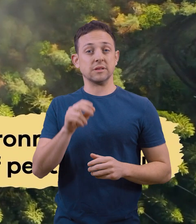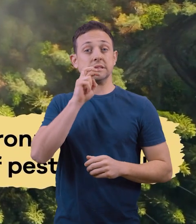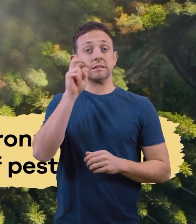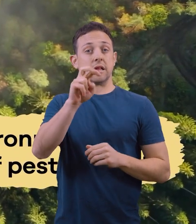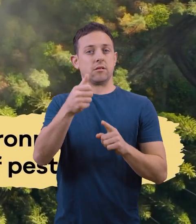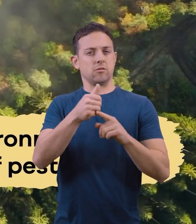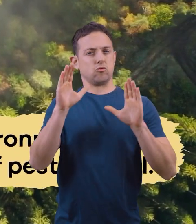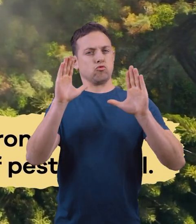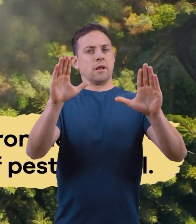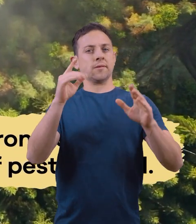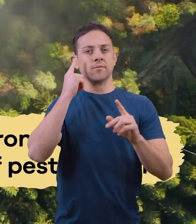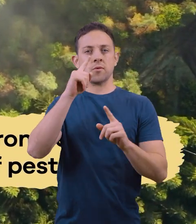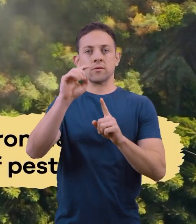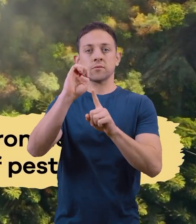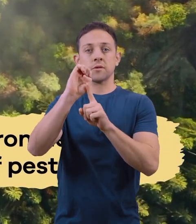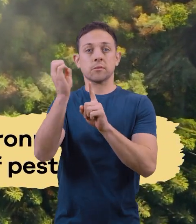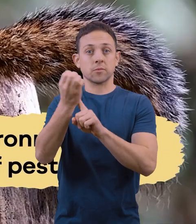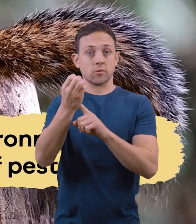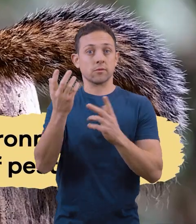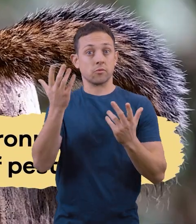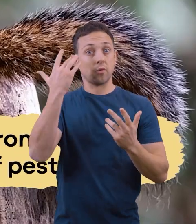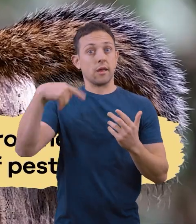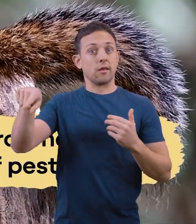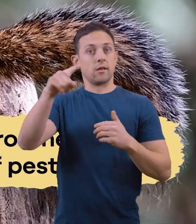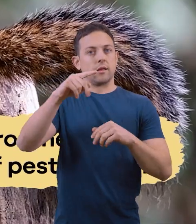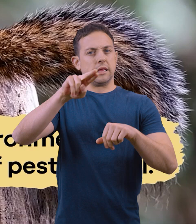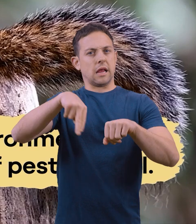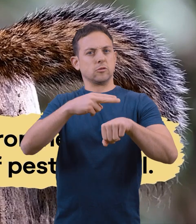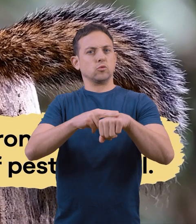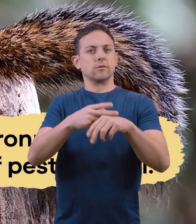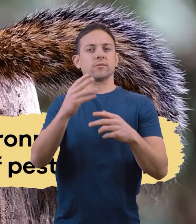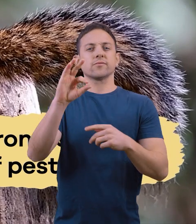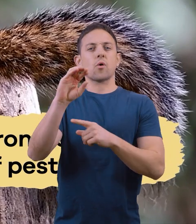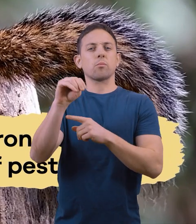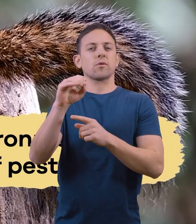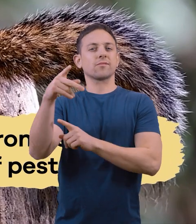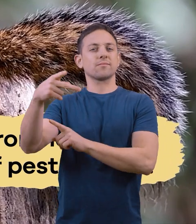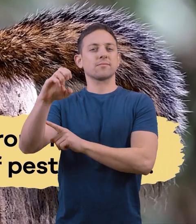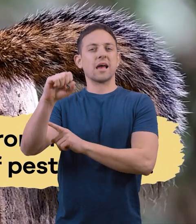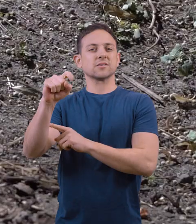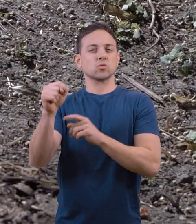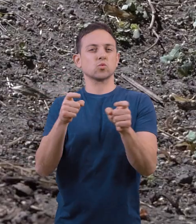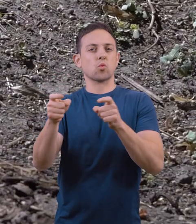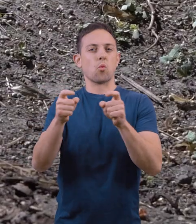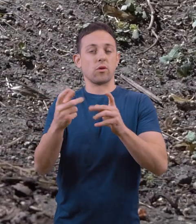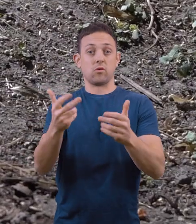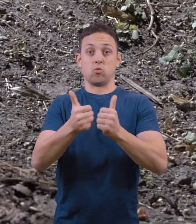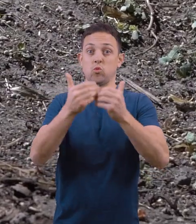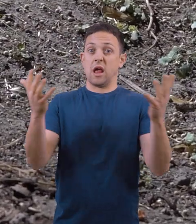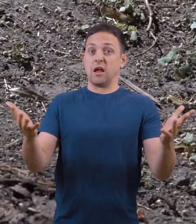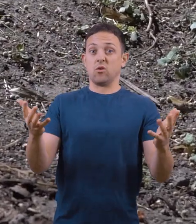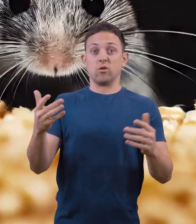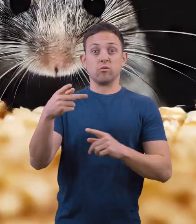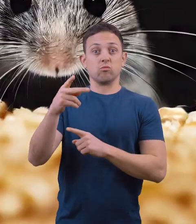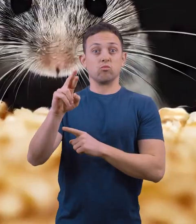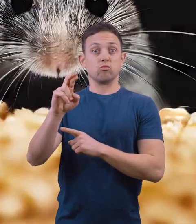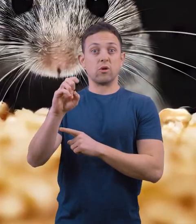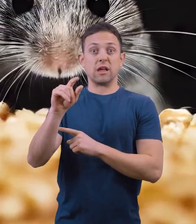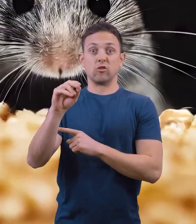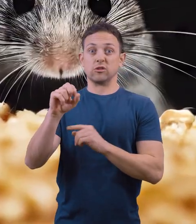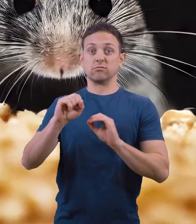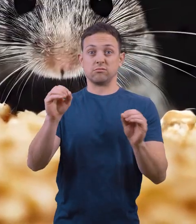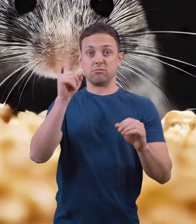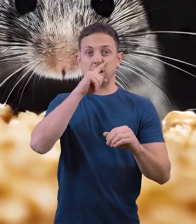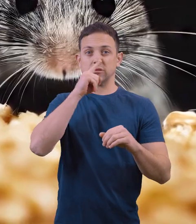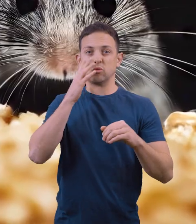Snakes are great for the environment because they are a natural form of pest control. Without any predators, mice